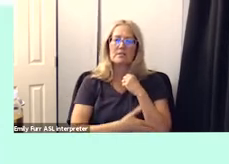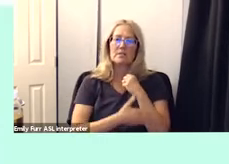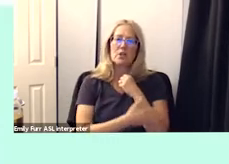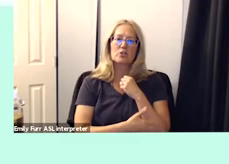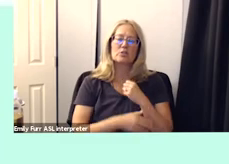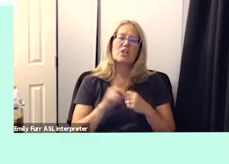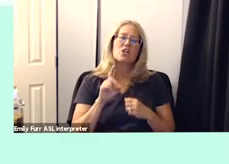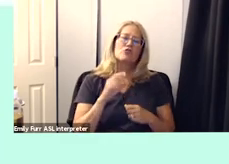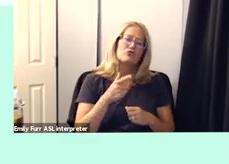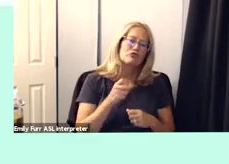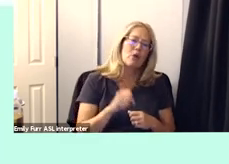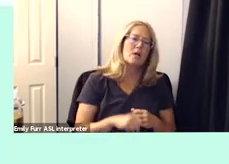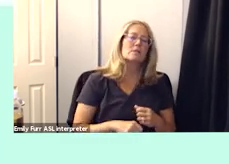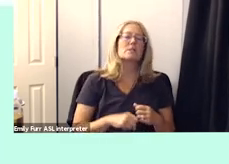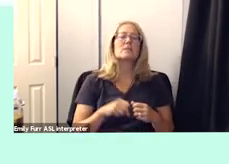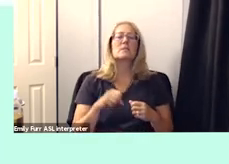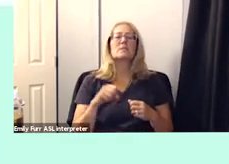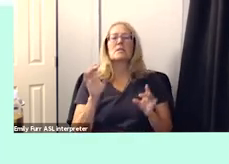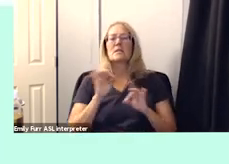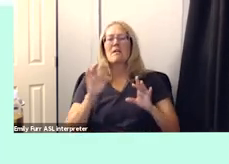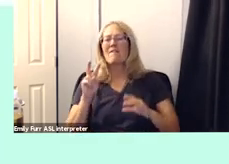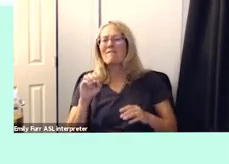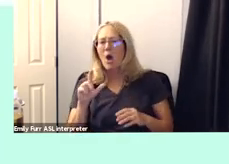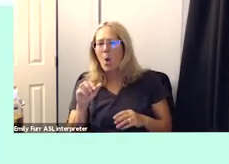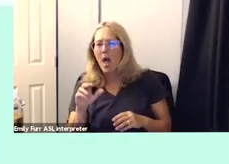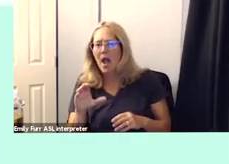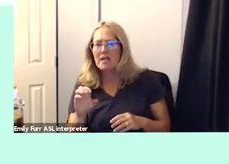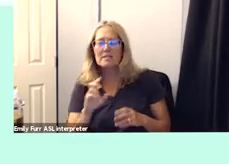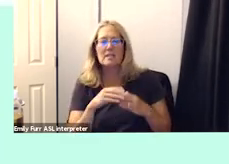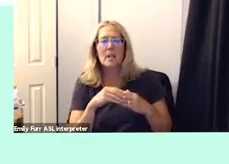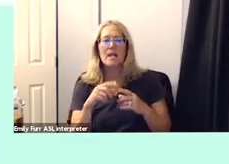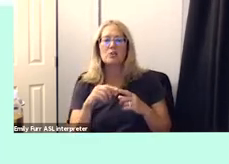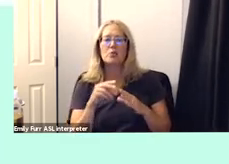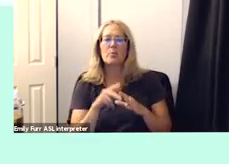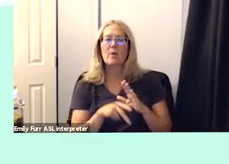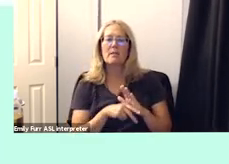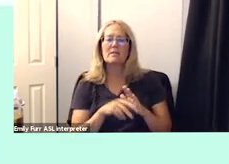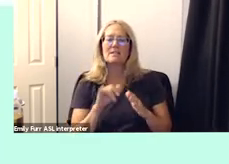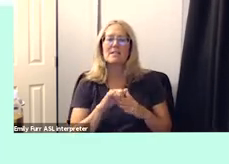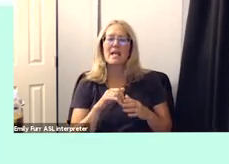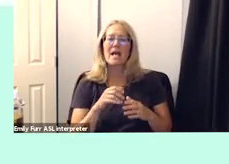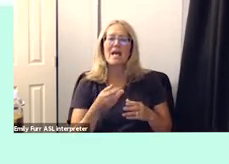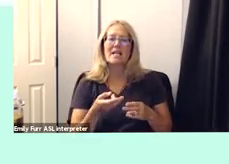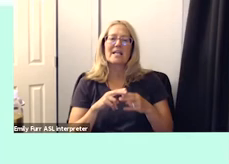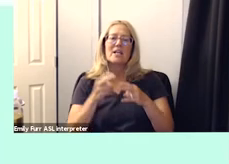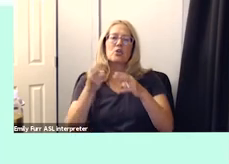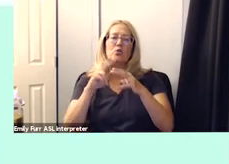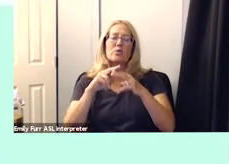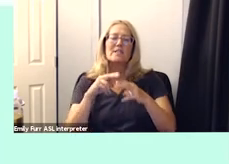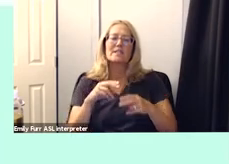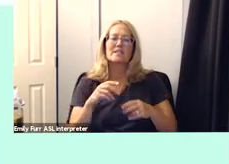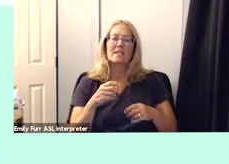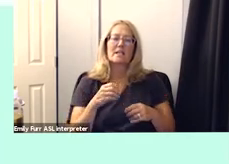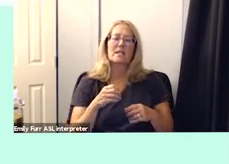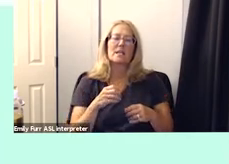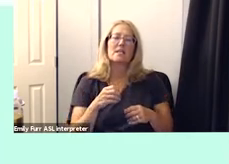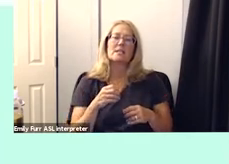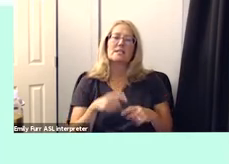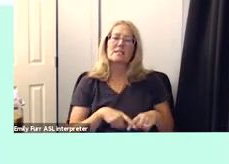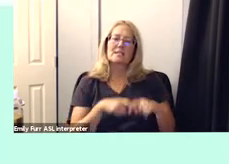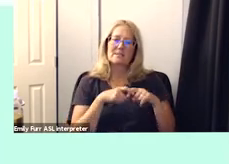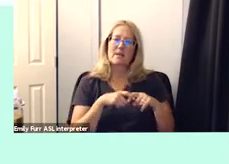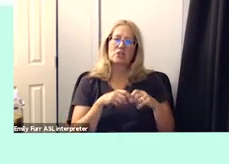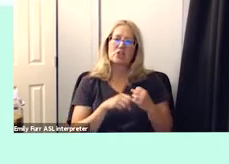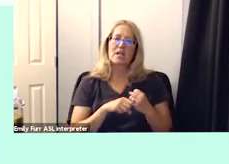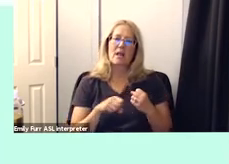schools that led to policies that increased the range of infractions and length of suspensions and expulsions